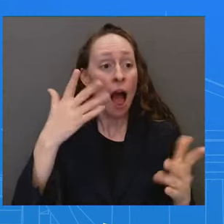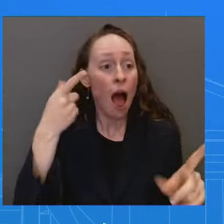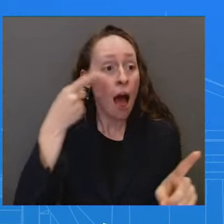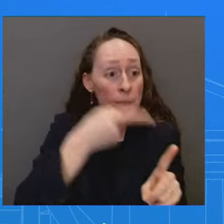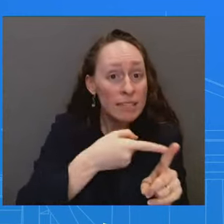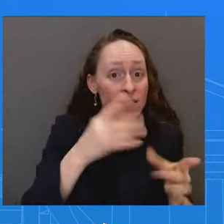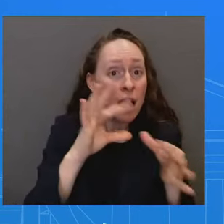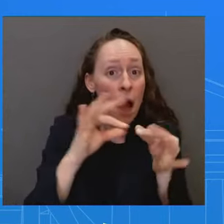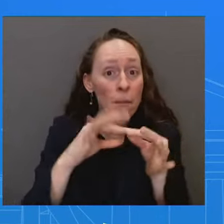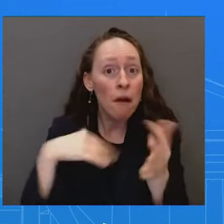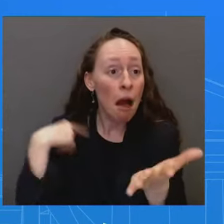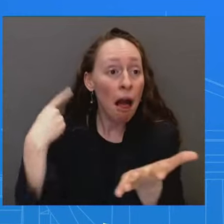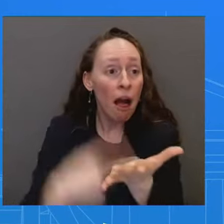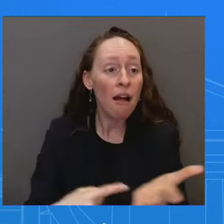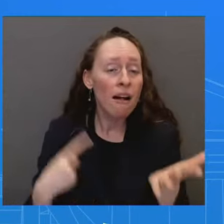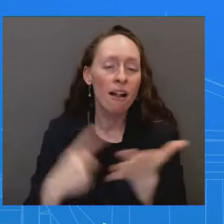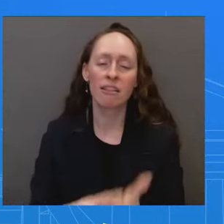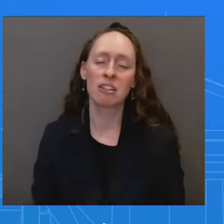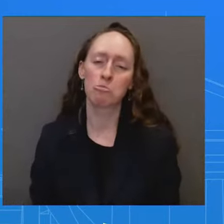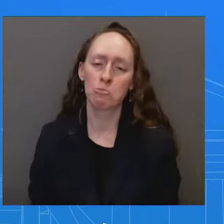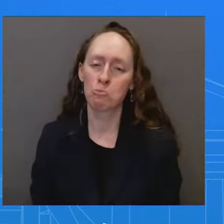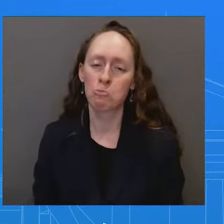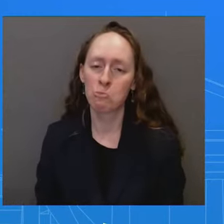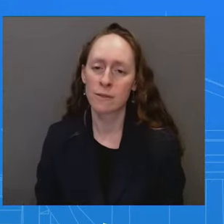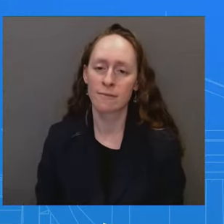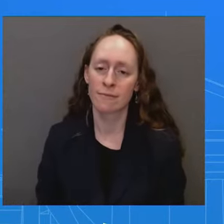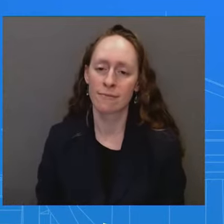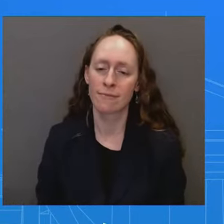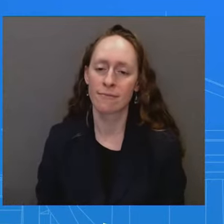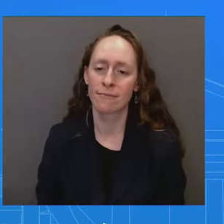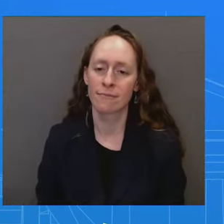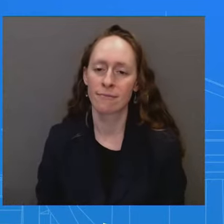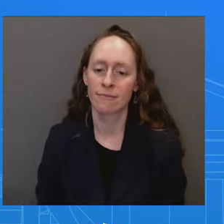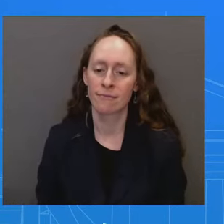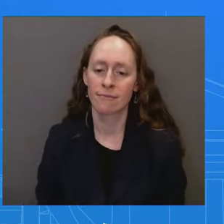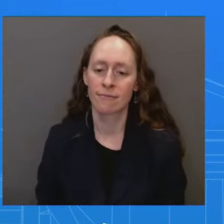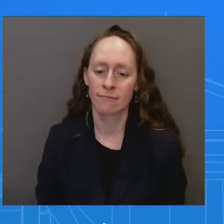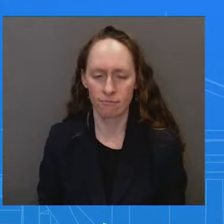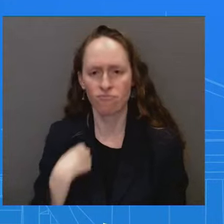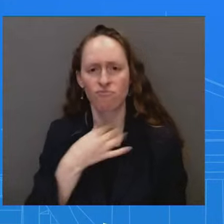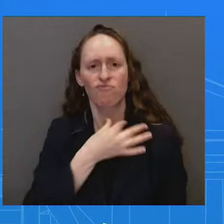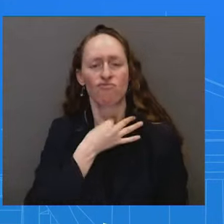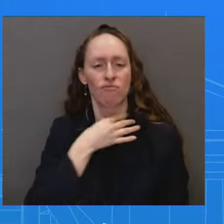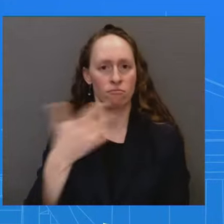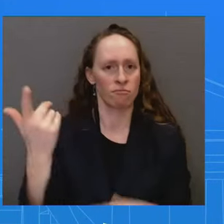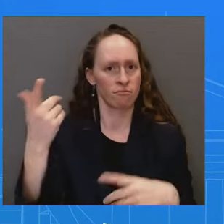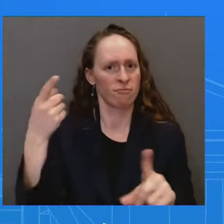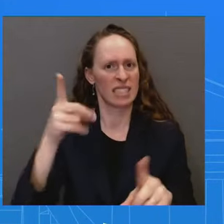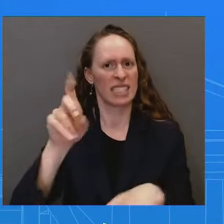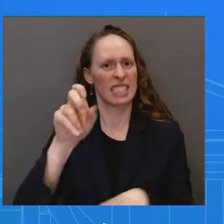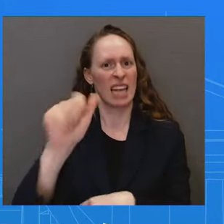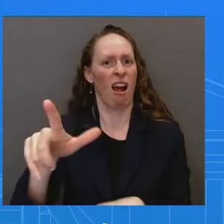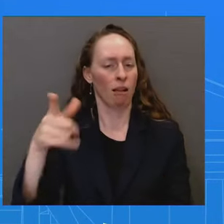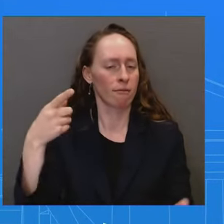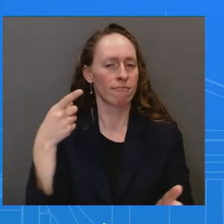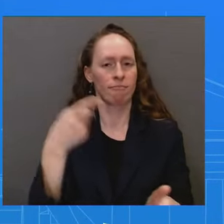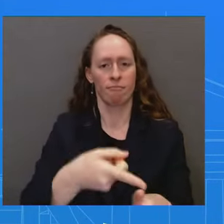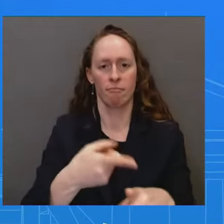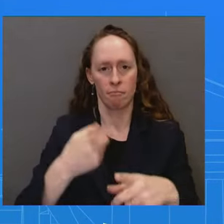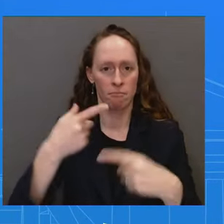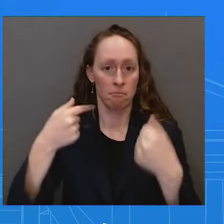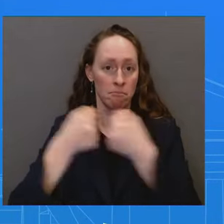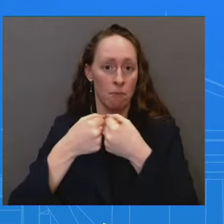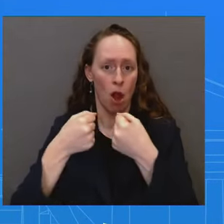border security deal? So as I stated yesterday when we were on Air Force One headed